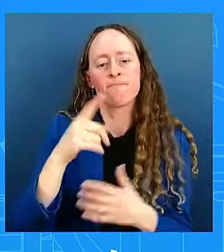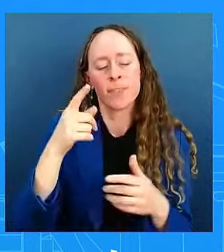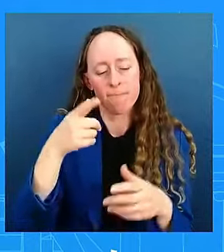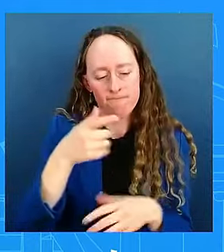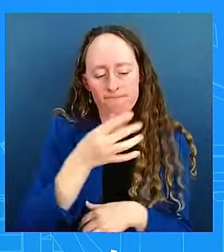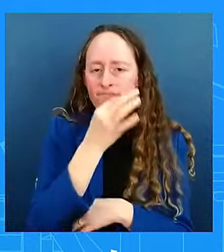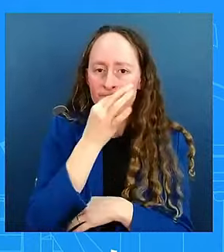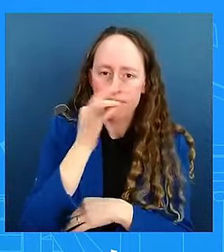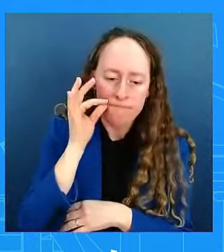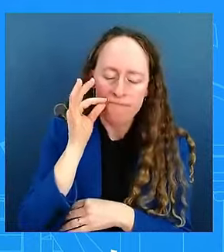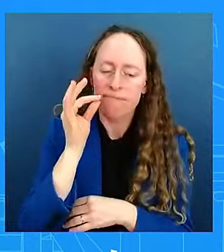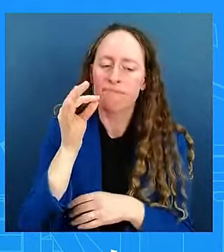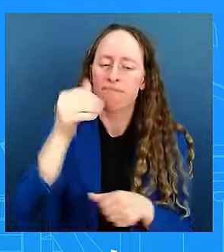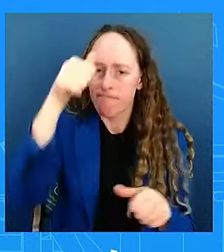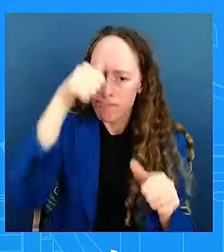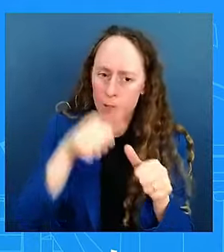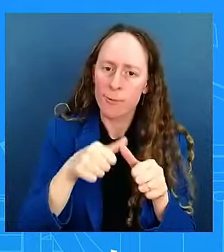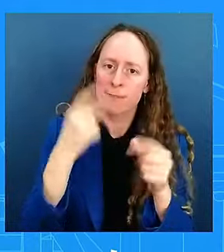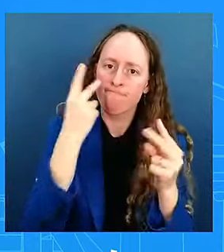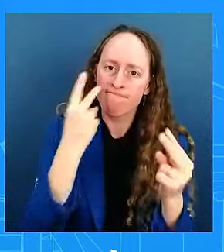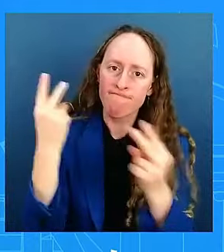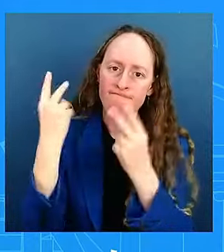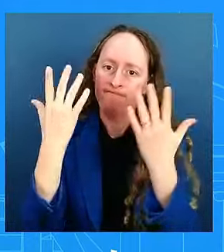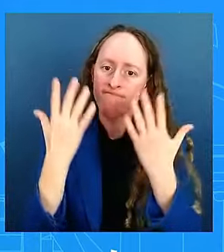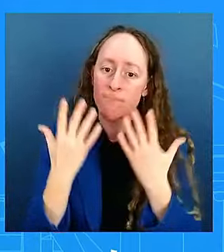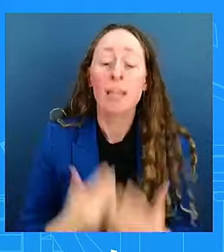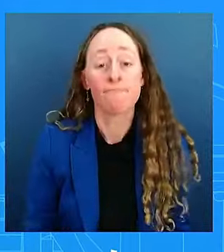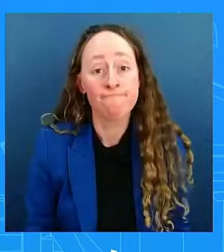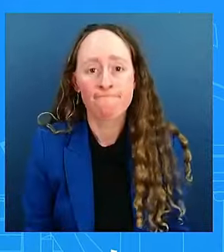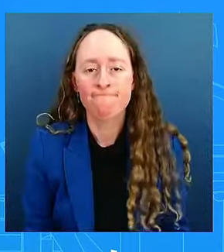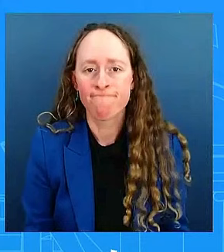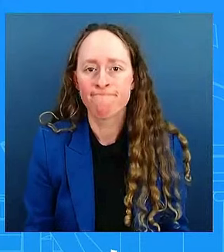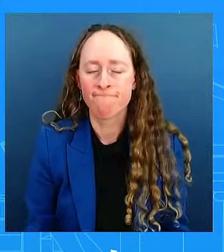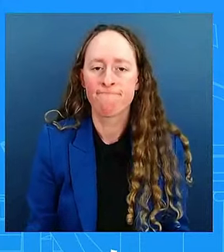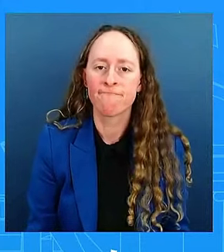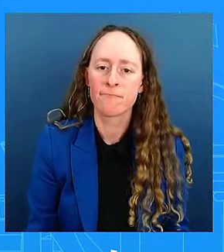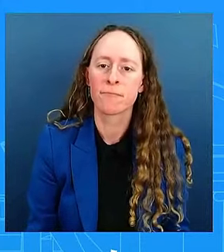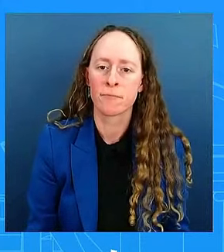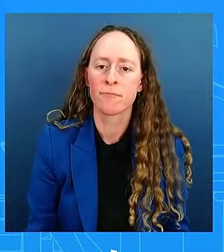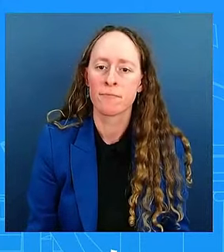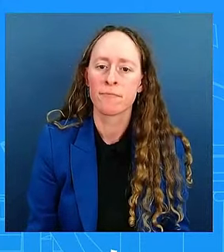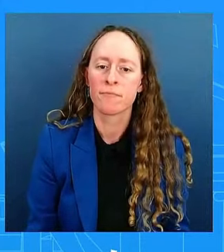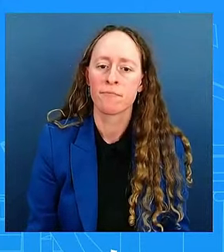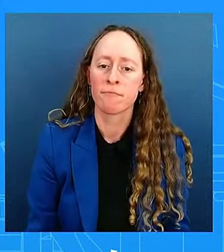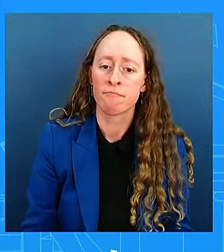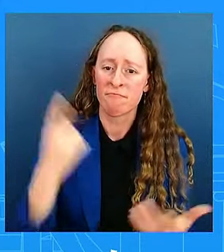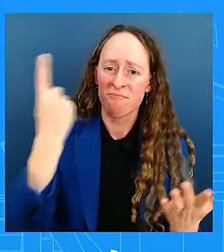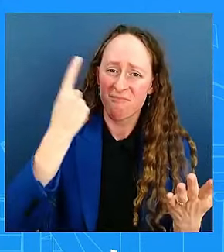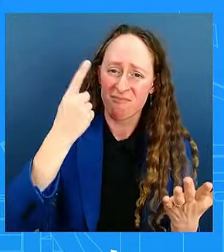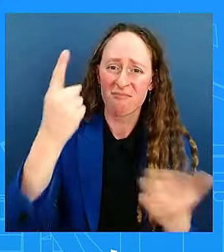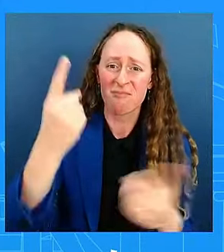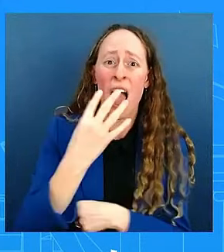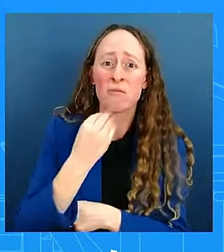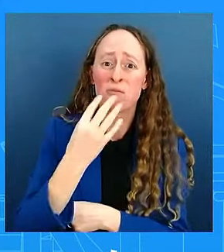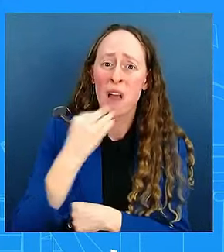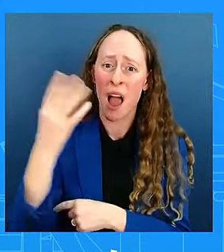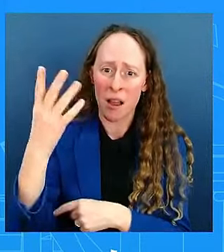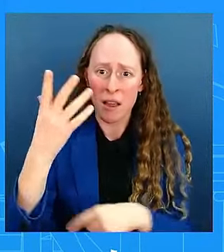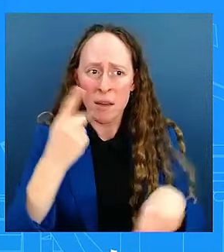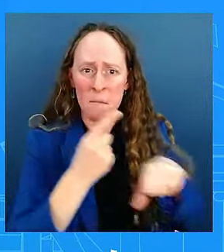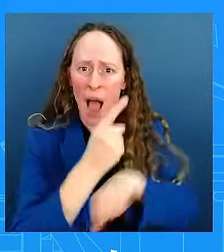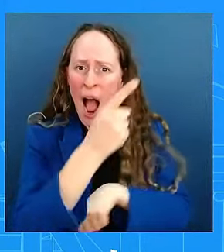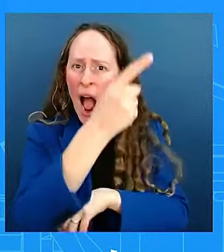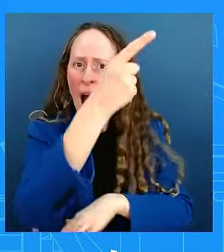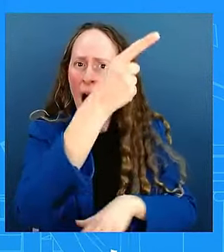Israel bombing Lebanon? What is acceptable to you? Mr. President, that's it. Thank you, everybody. Thank you, President, thank you, sir.